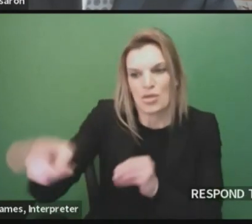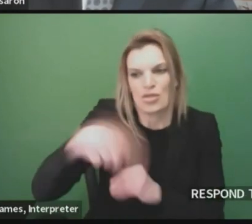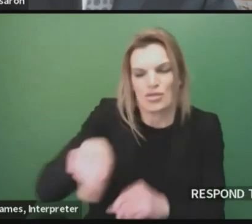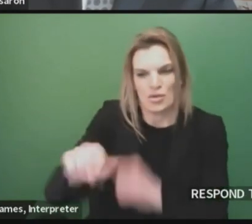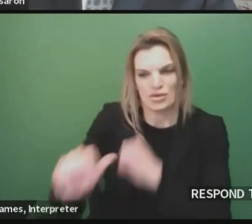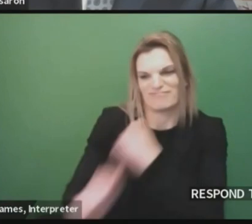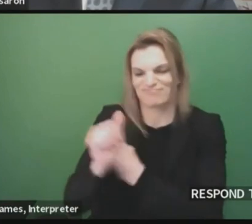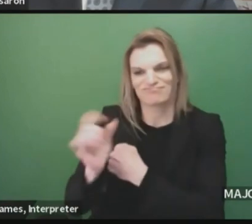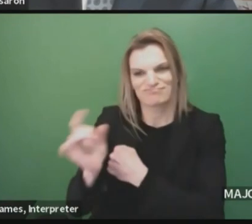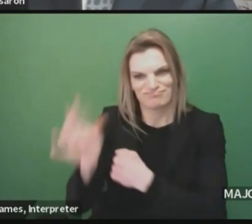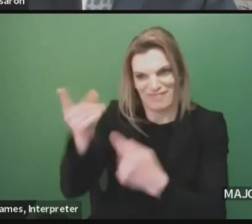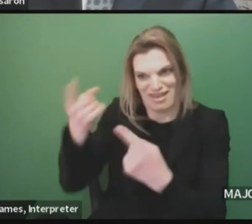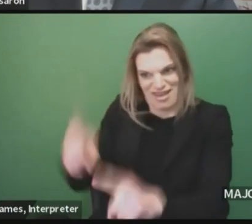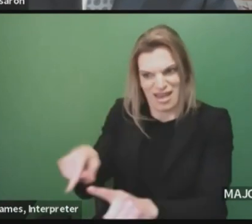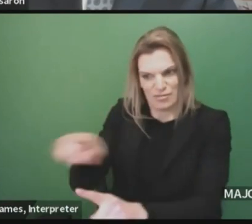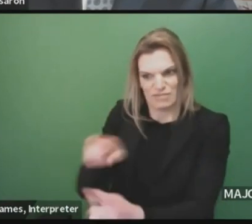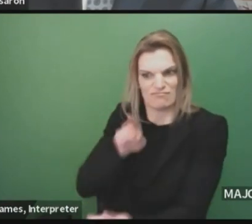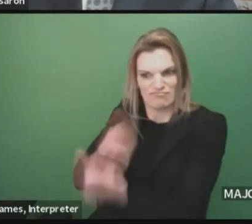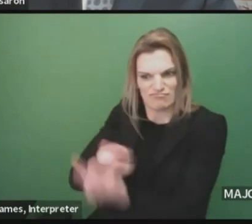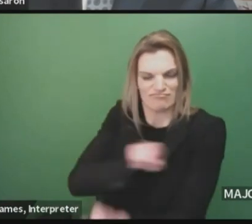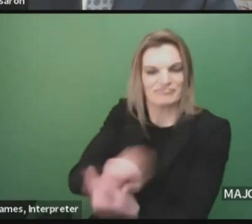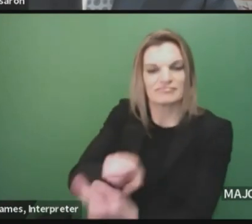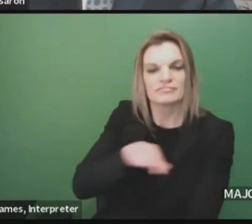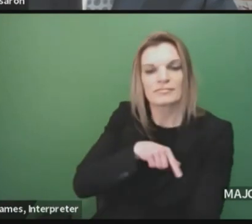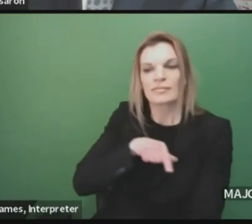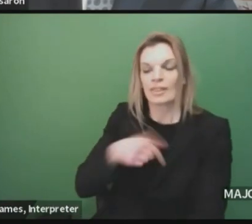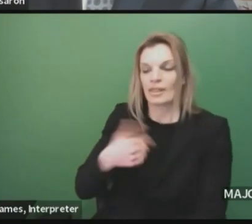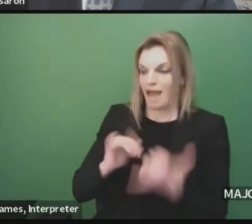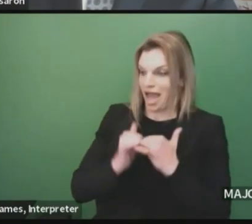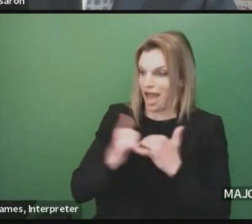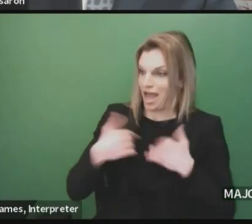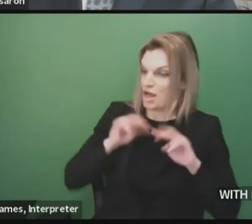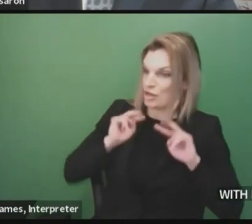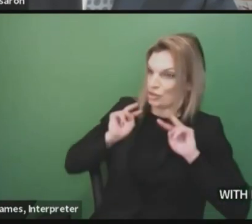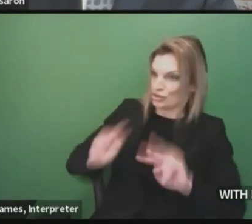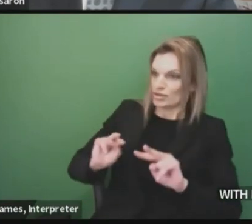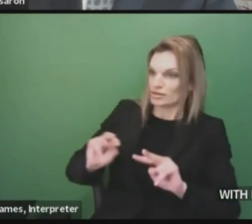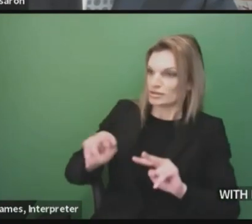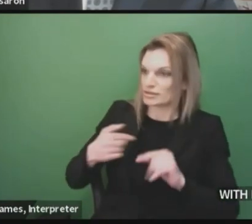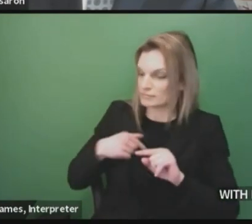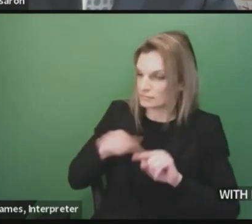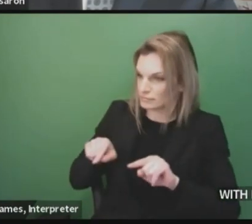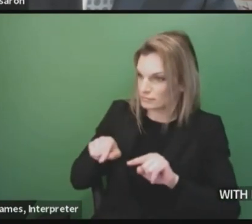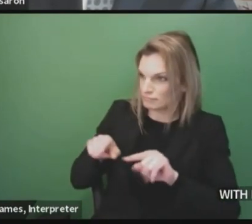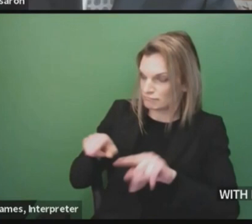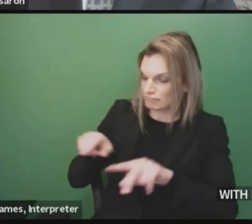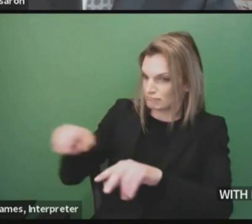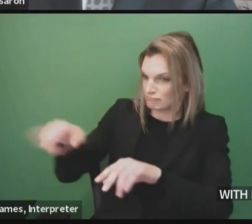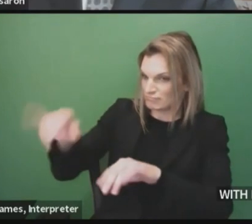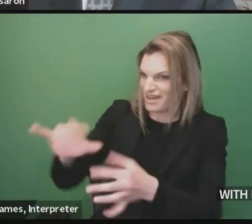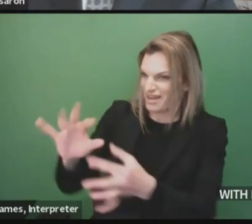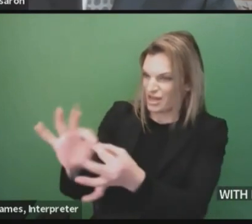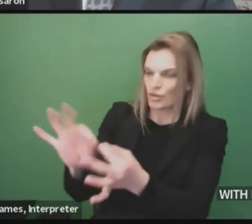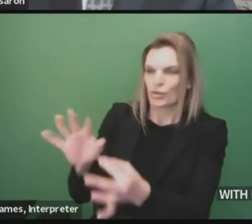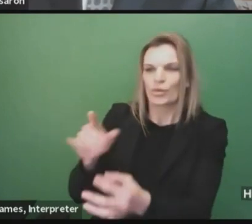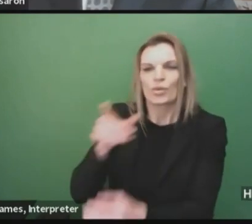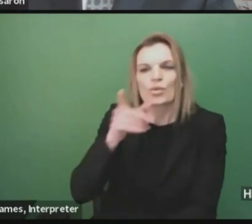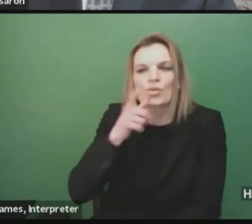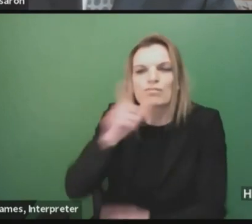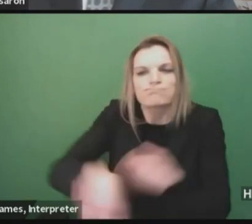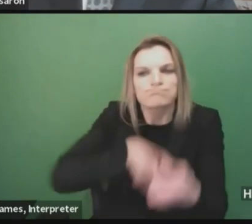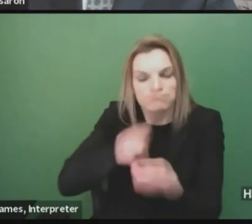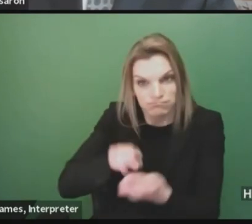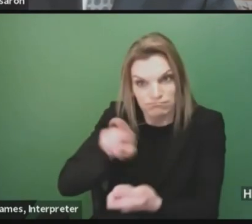he's got to answer some tough questions. What groups did he meet with? Were any of them involved in the plot to